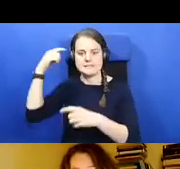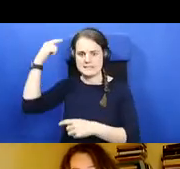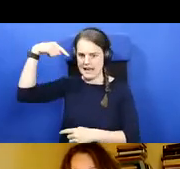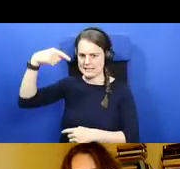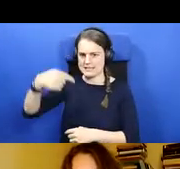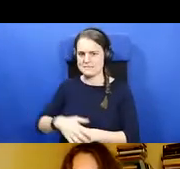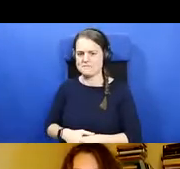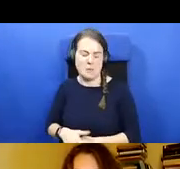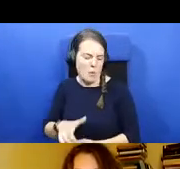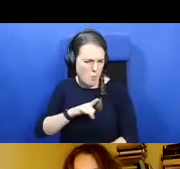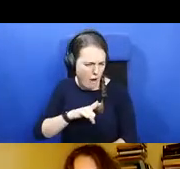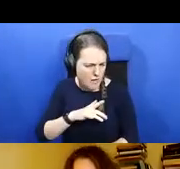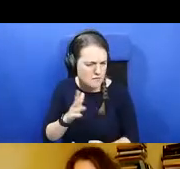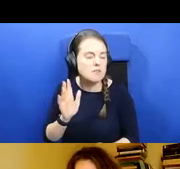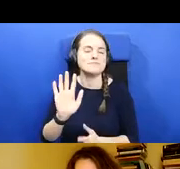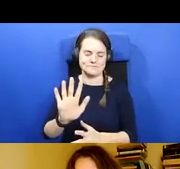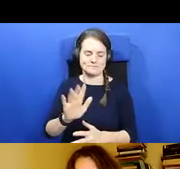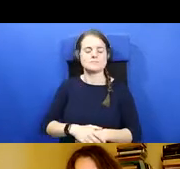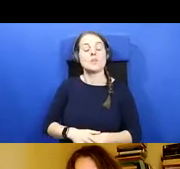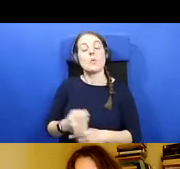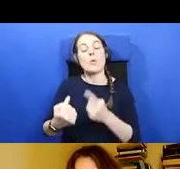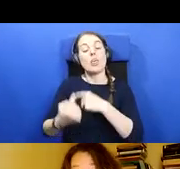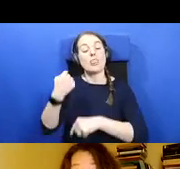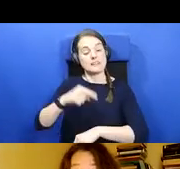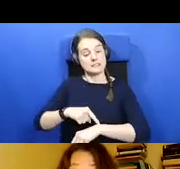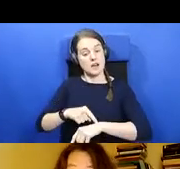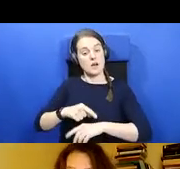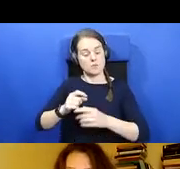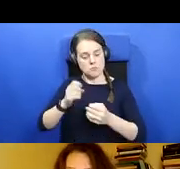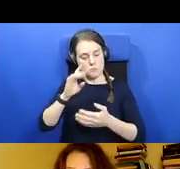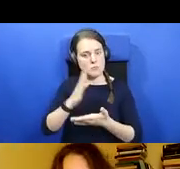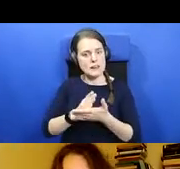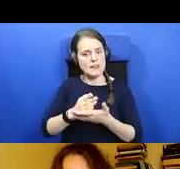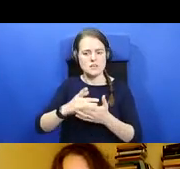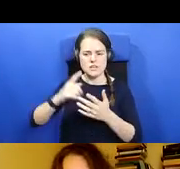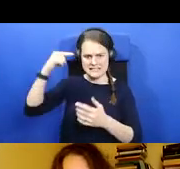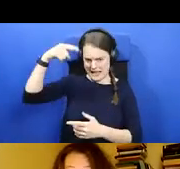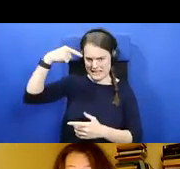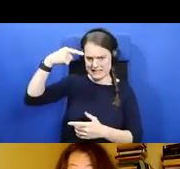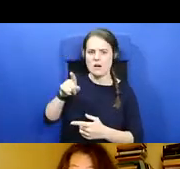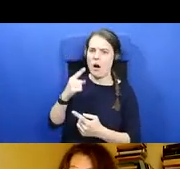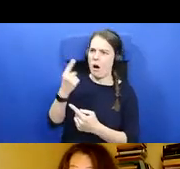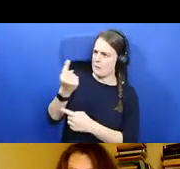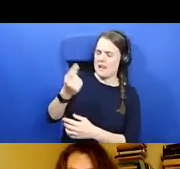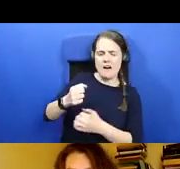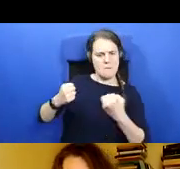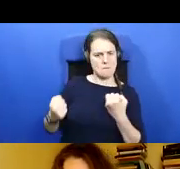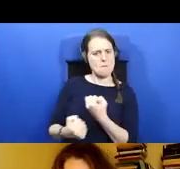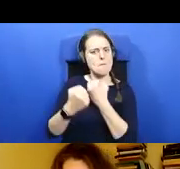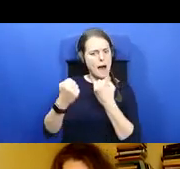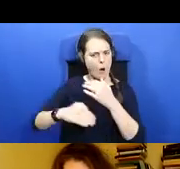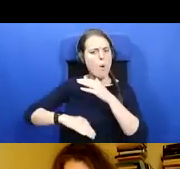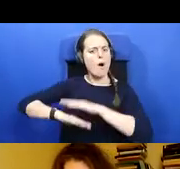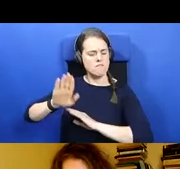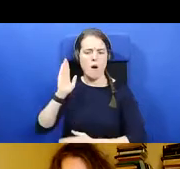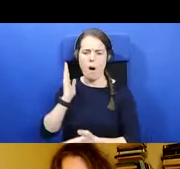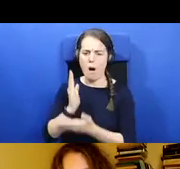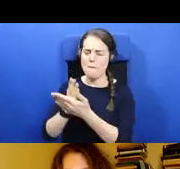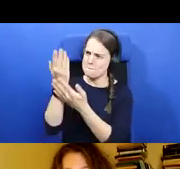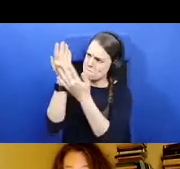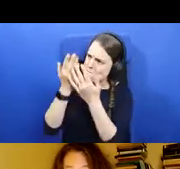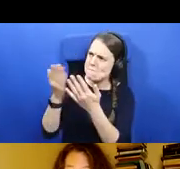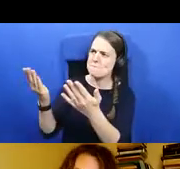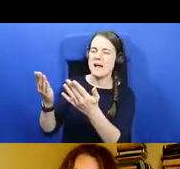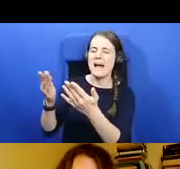saints were believed by their communities to be individuals of great power, in a way that's maybe more difficult for us to understand